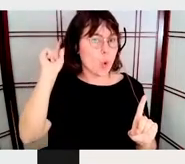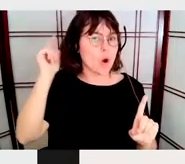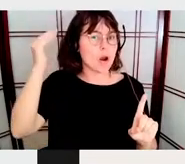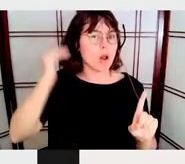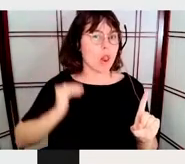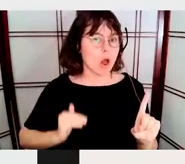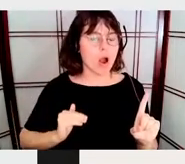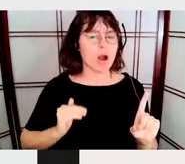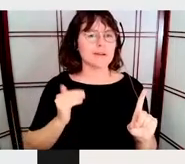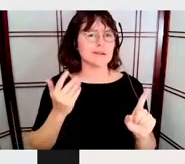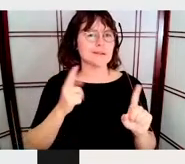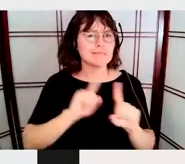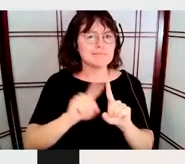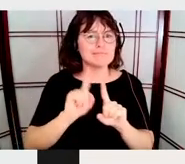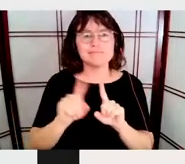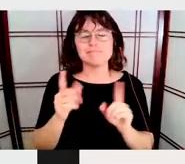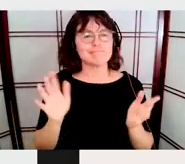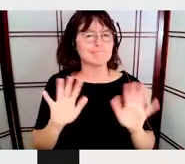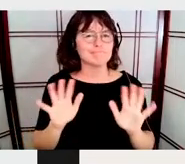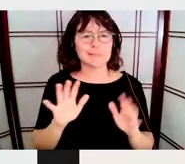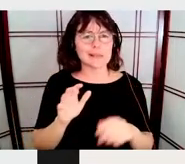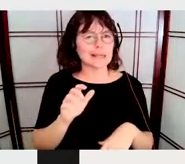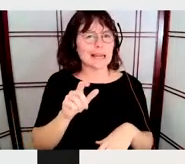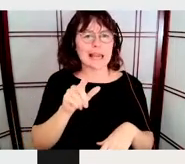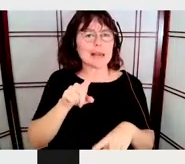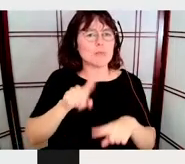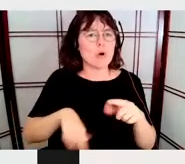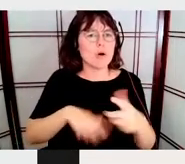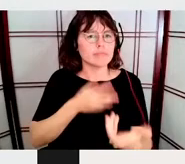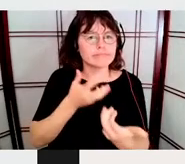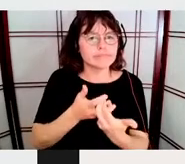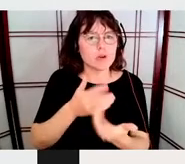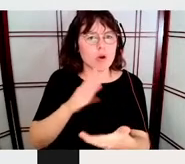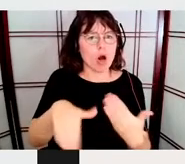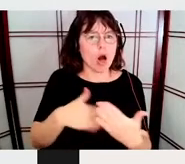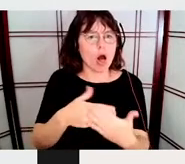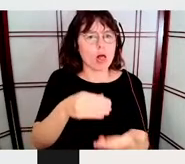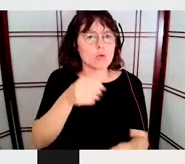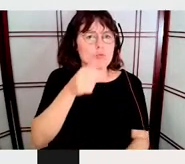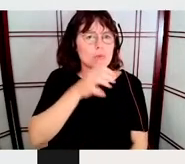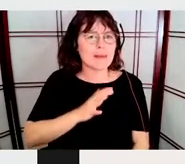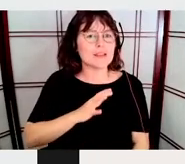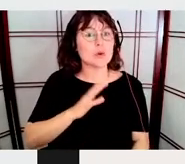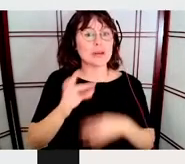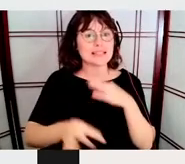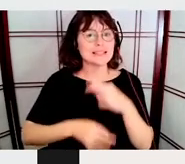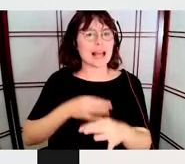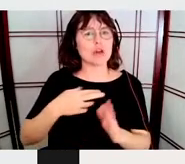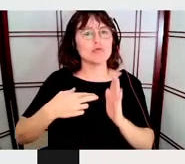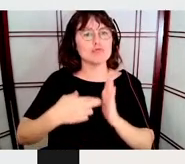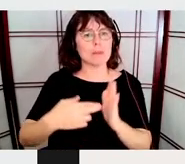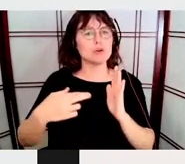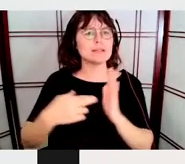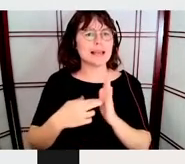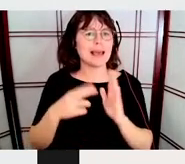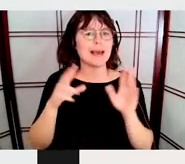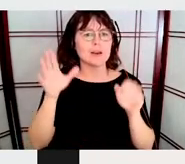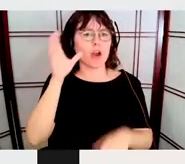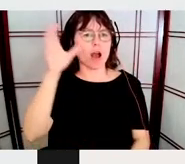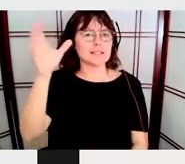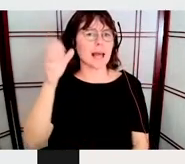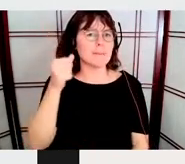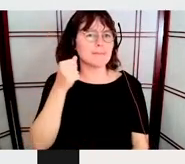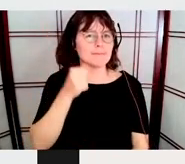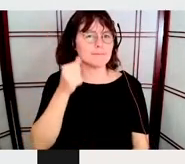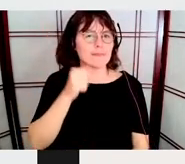women, let's represent what is feminine. And this is what I was mentioning before when the